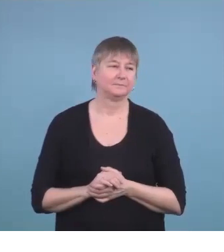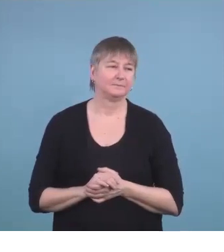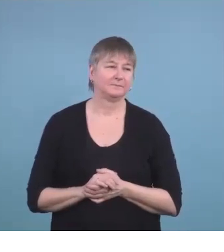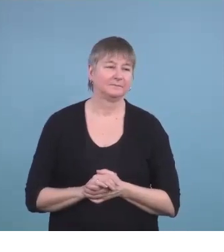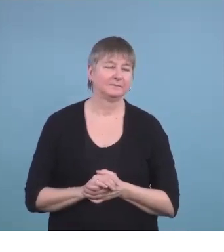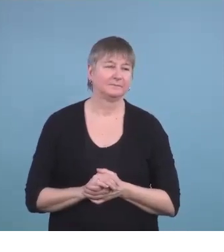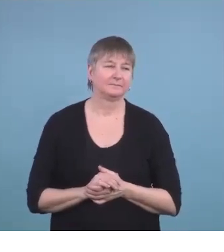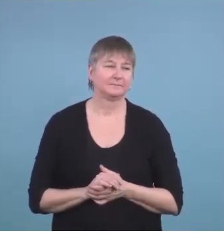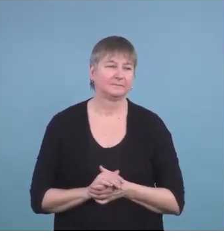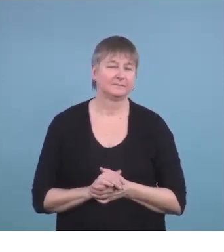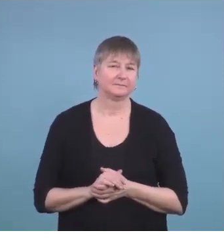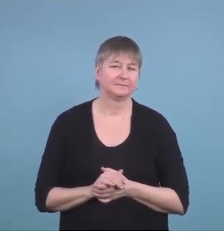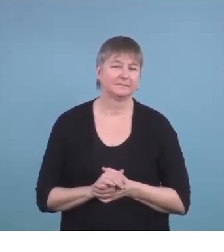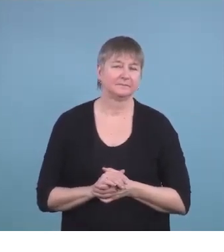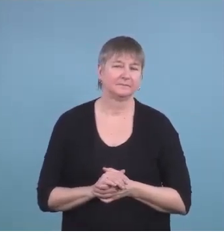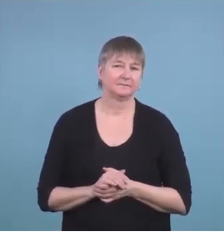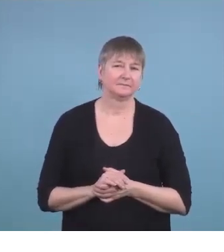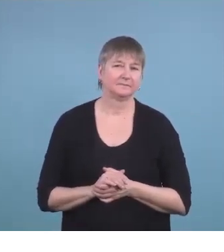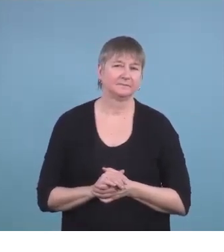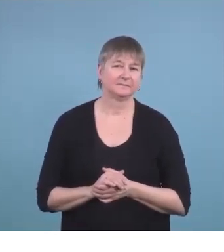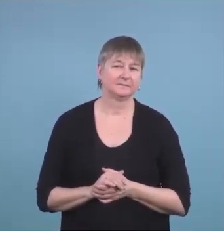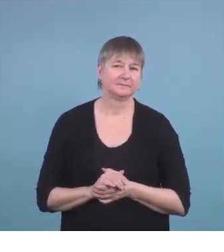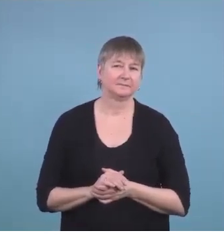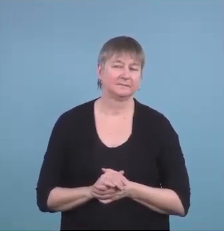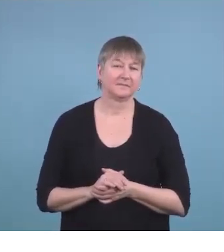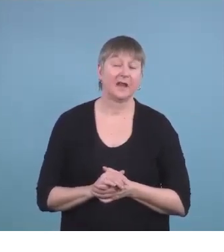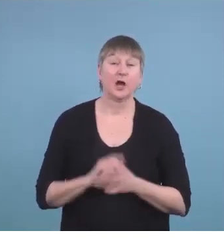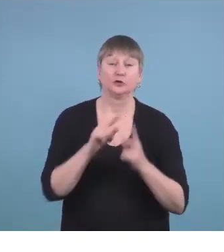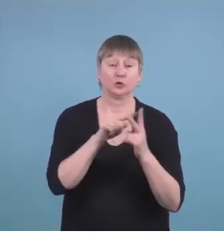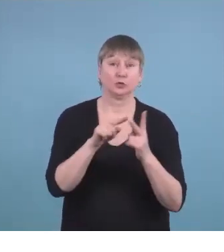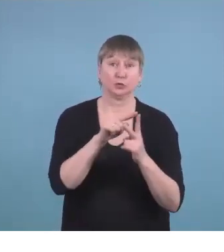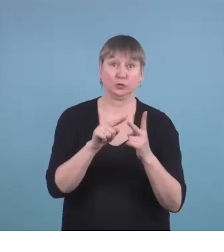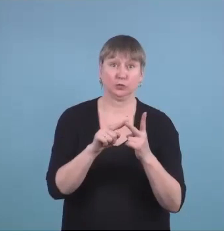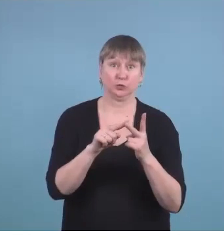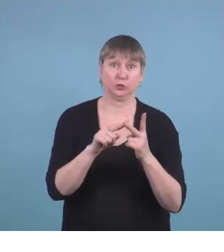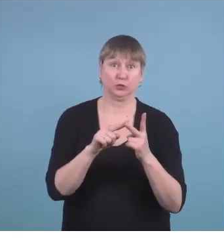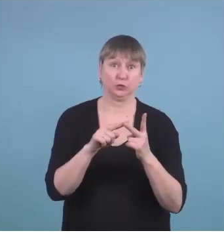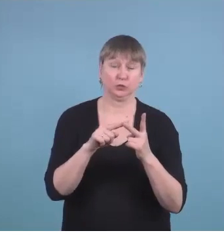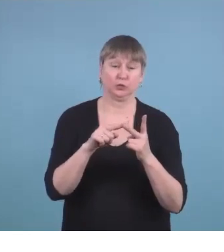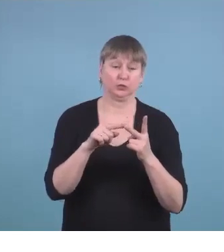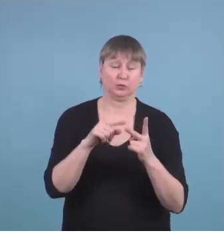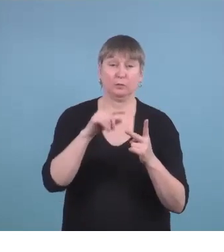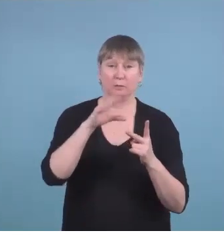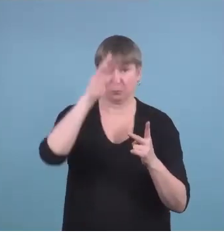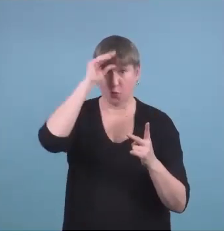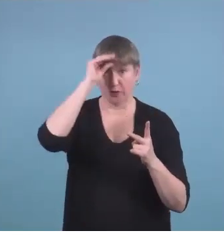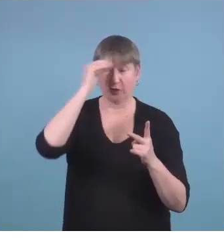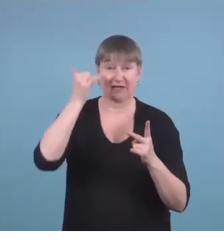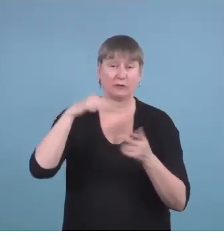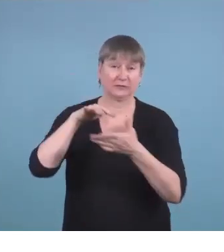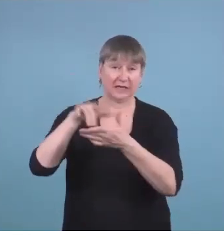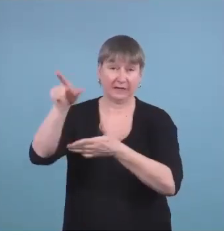specifically these kids this is from the two boys who are currently at university studying engineering they are brilliant.